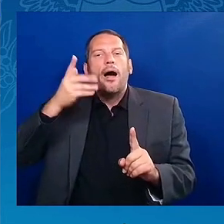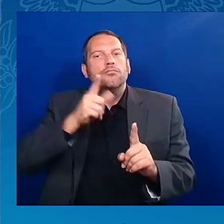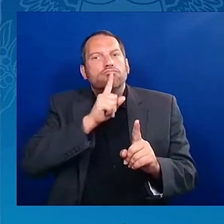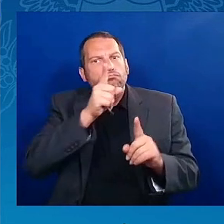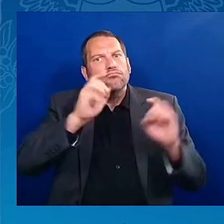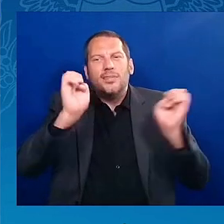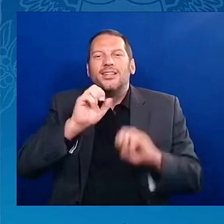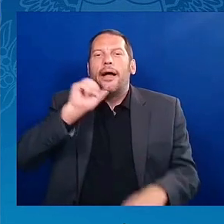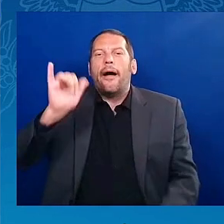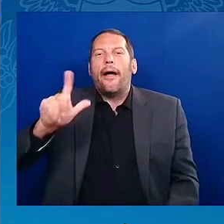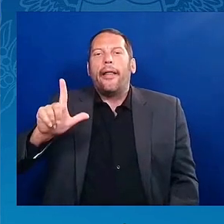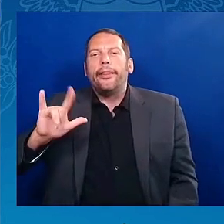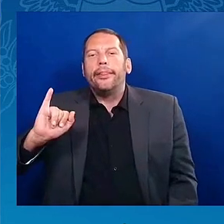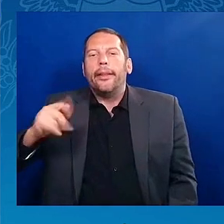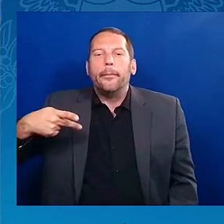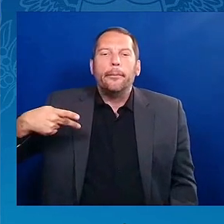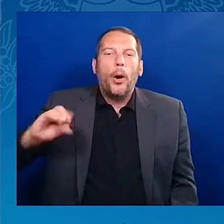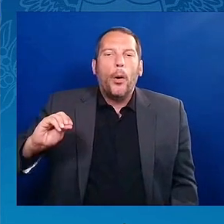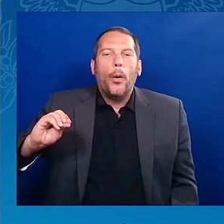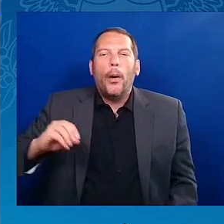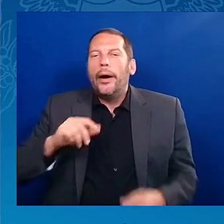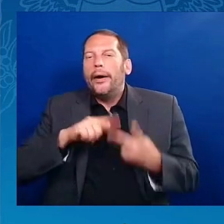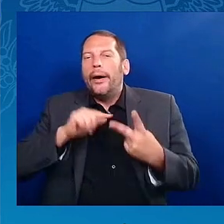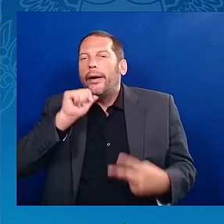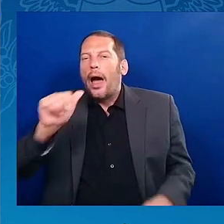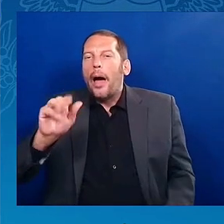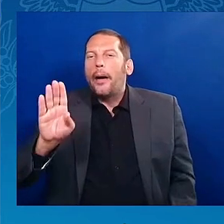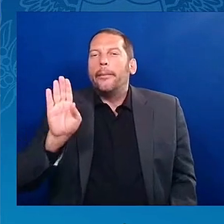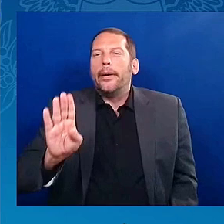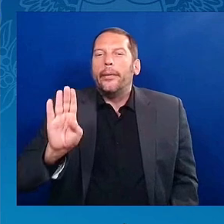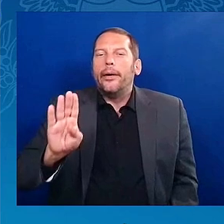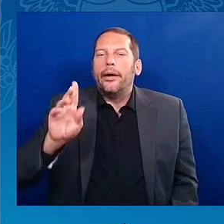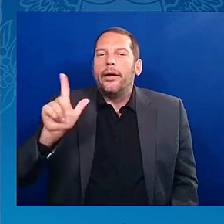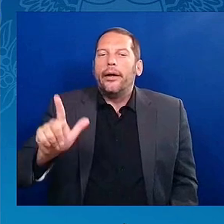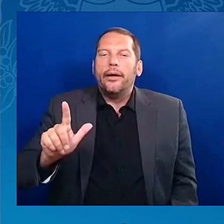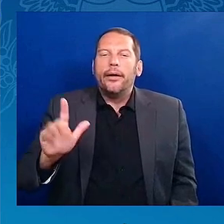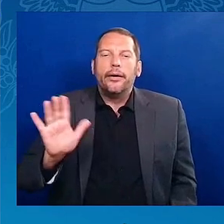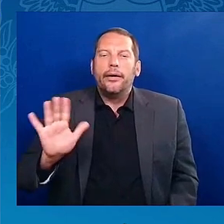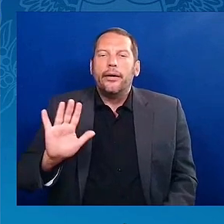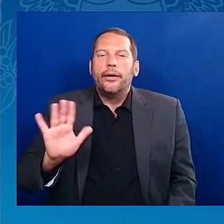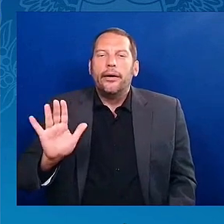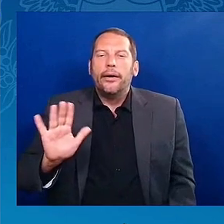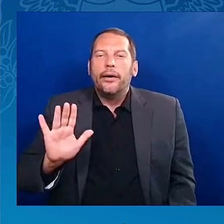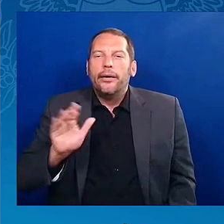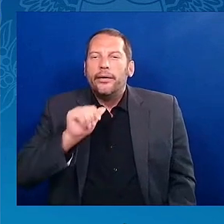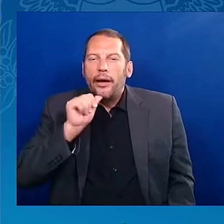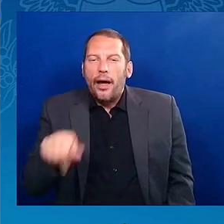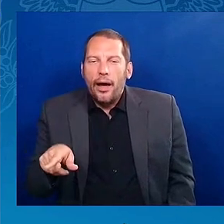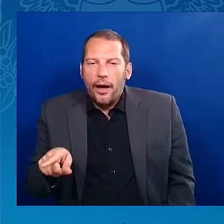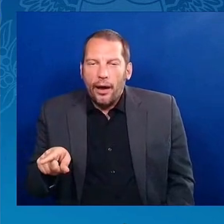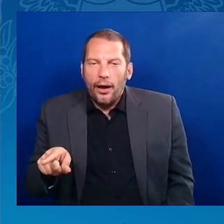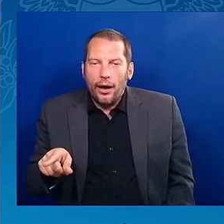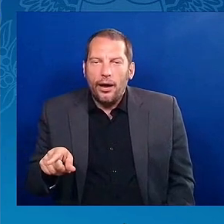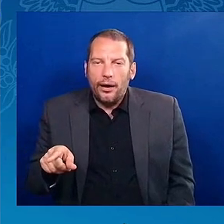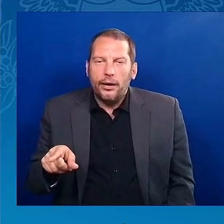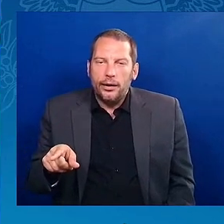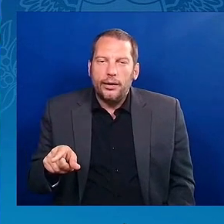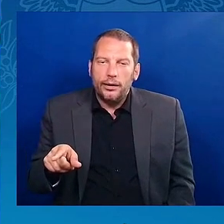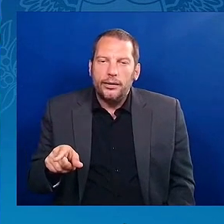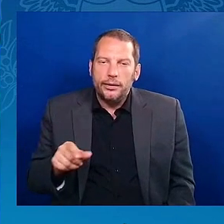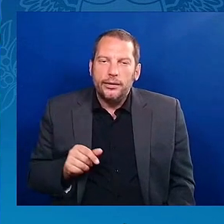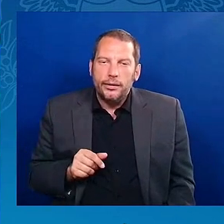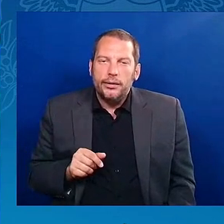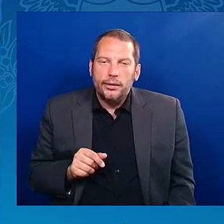go down there and fill out the paper and think they gonna pay for that. It's probably not gonna happen. I gotta...